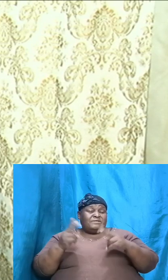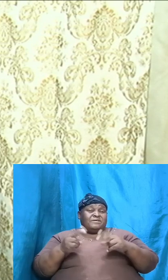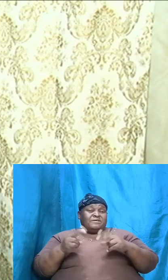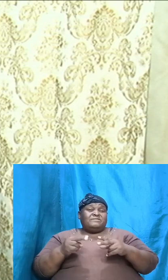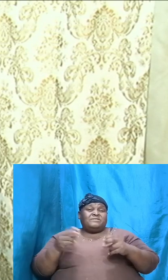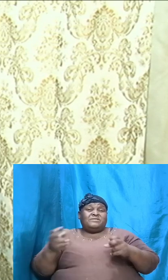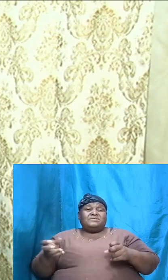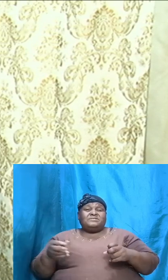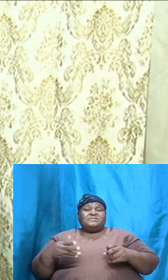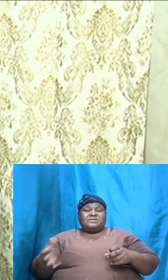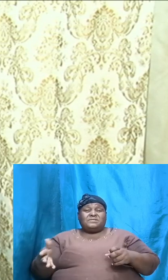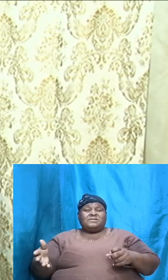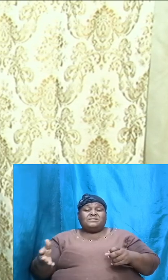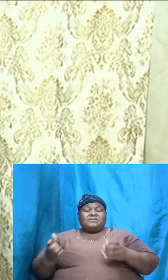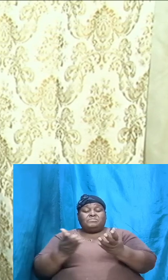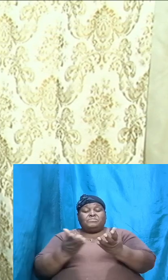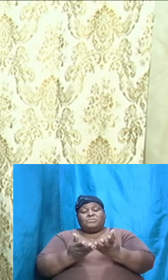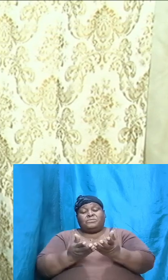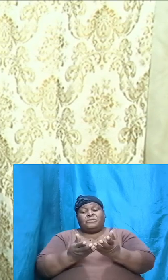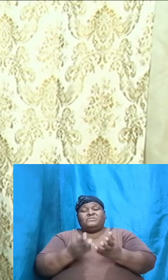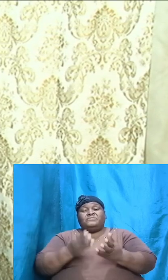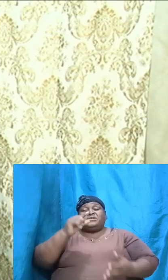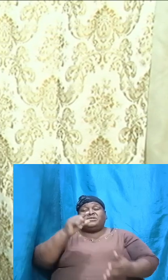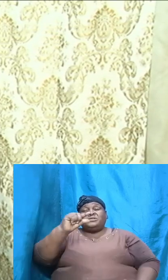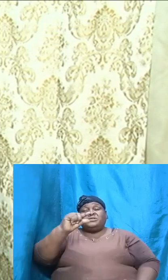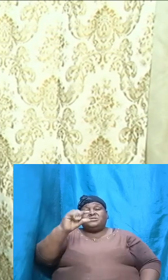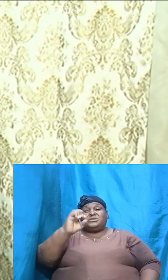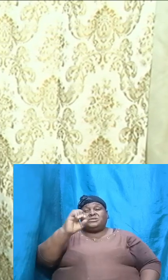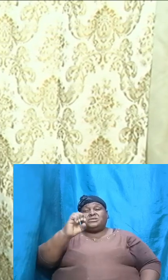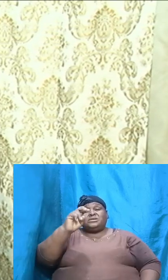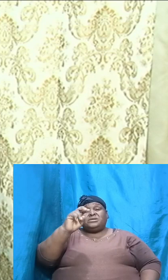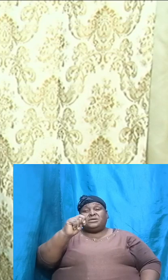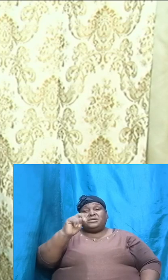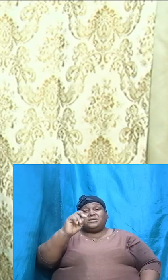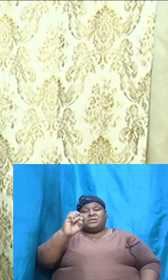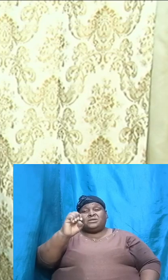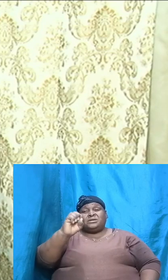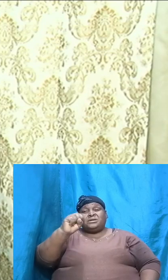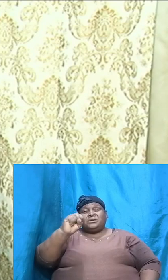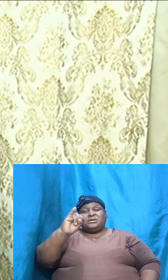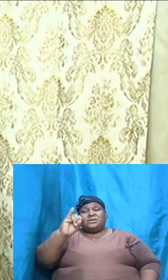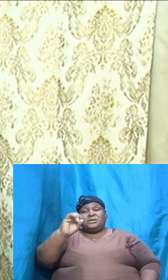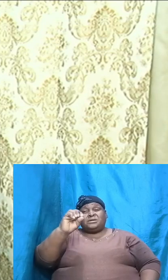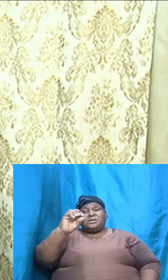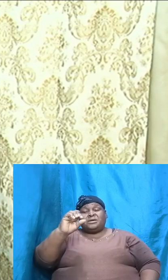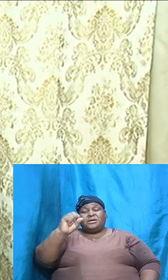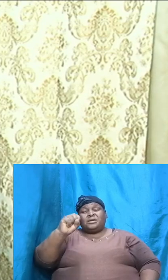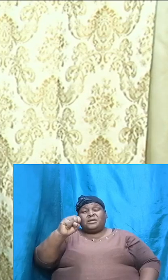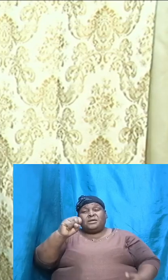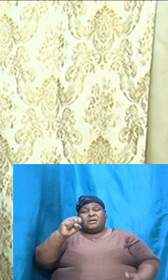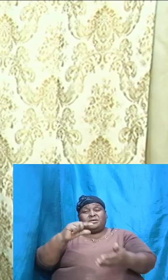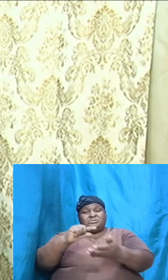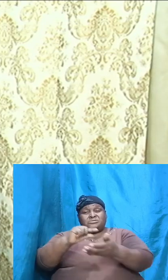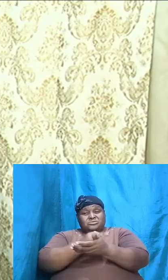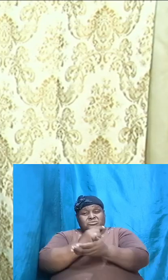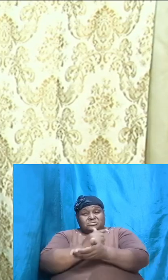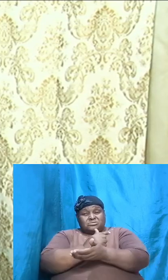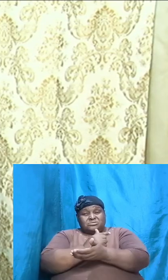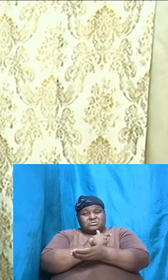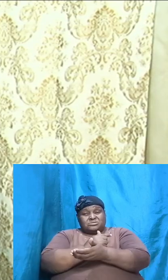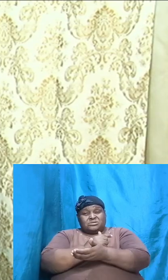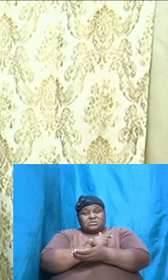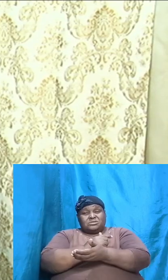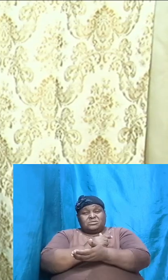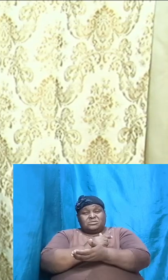of Genesis, right there in the beginning, it literally shows us the